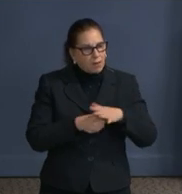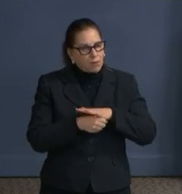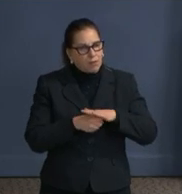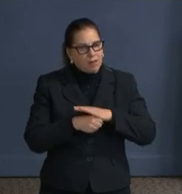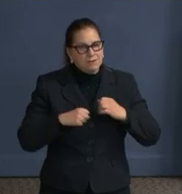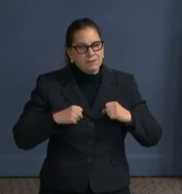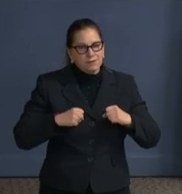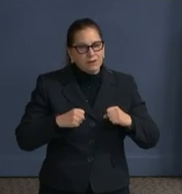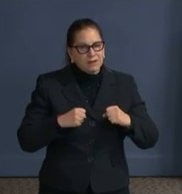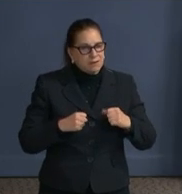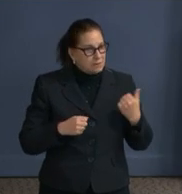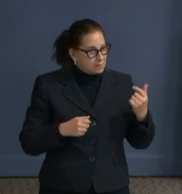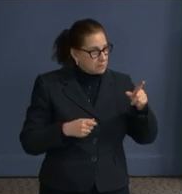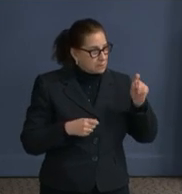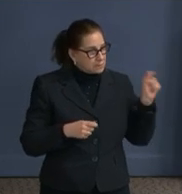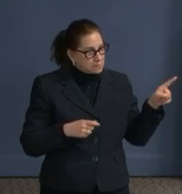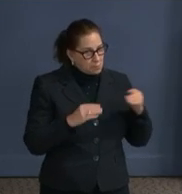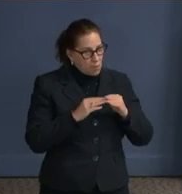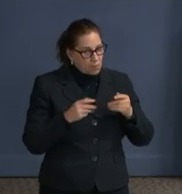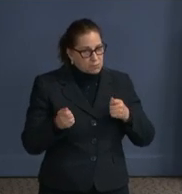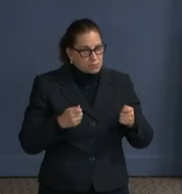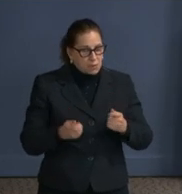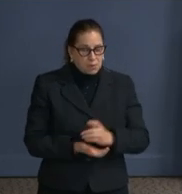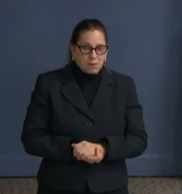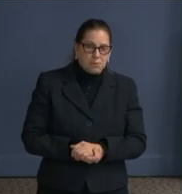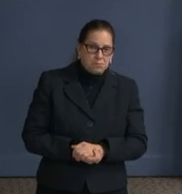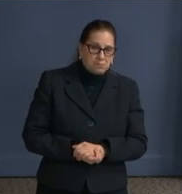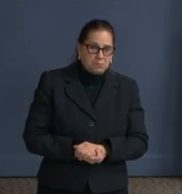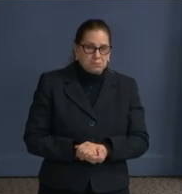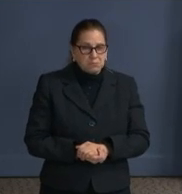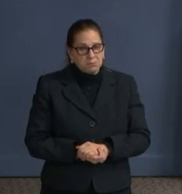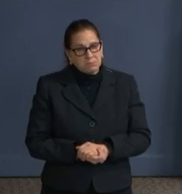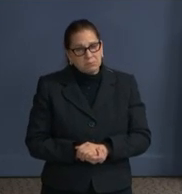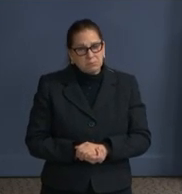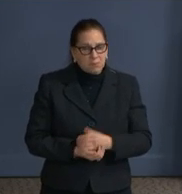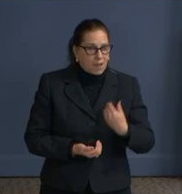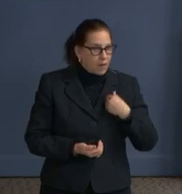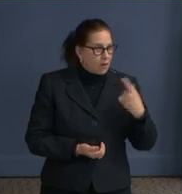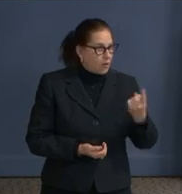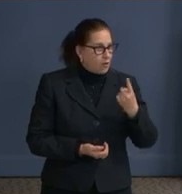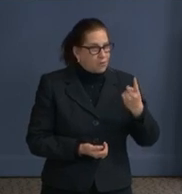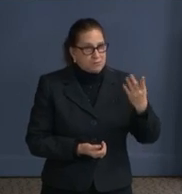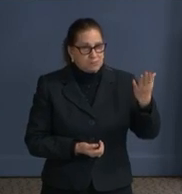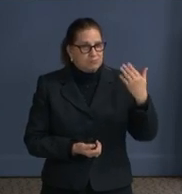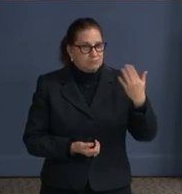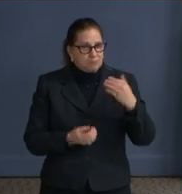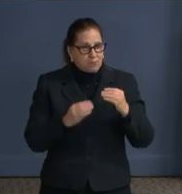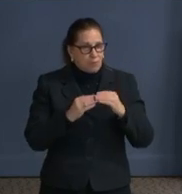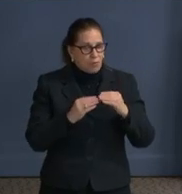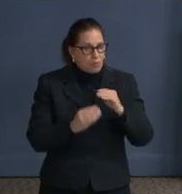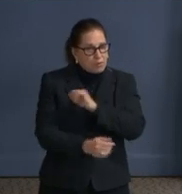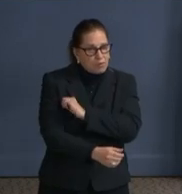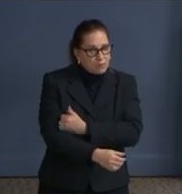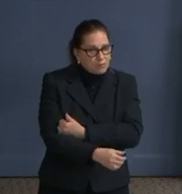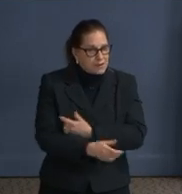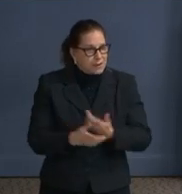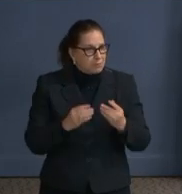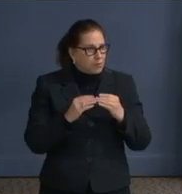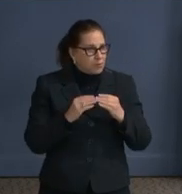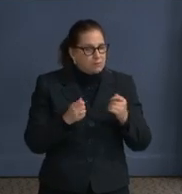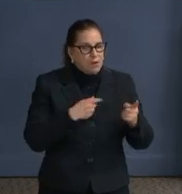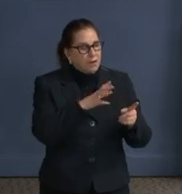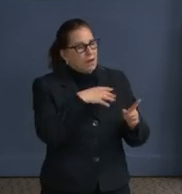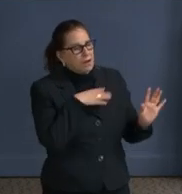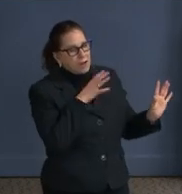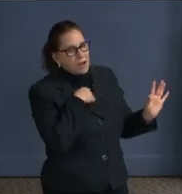more control? Well, I've been asking for more control. Well, I mean, I guess I just mean in the more